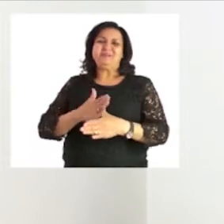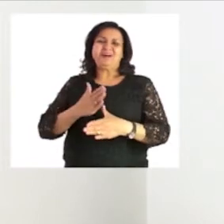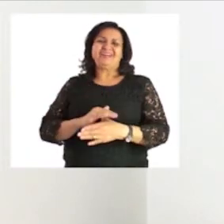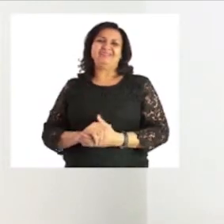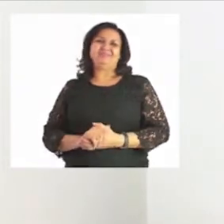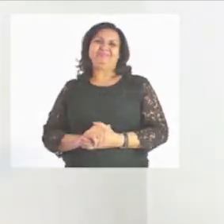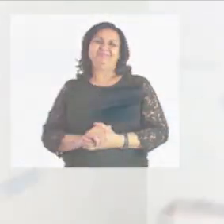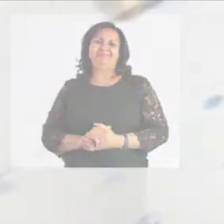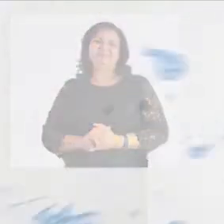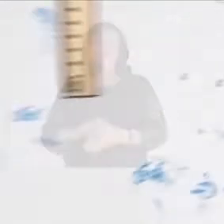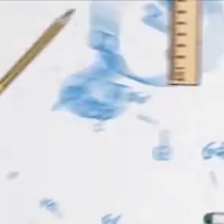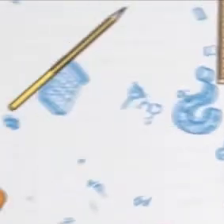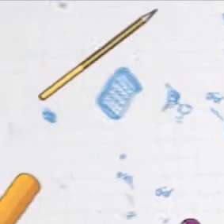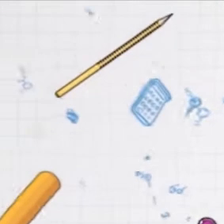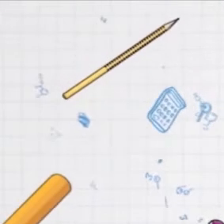exercise at home